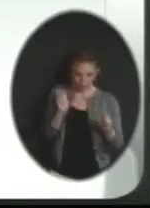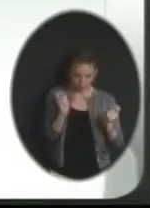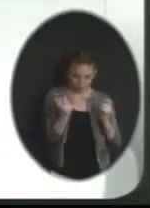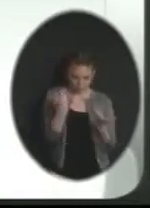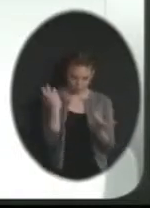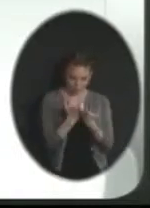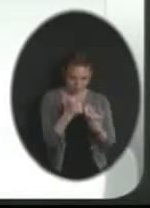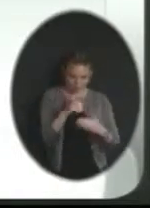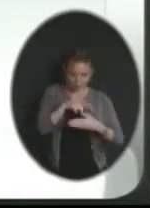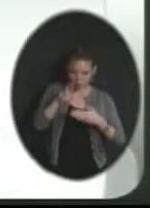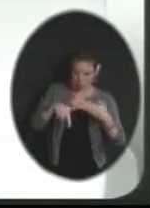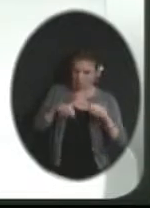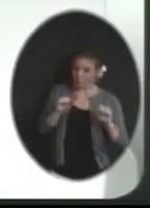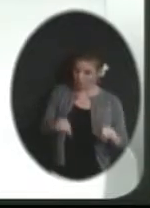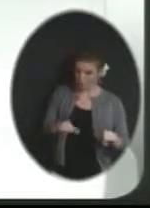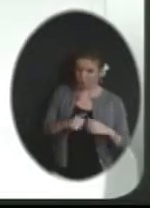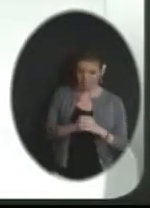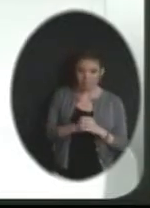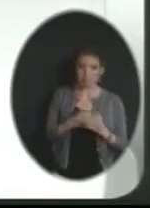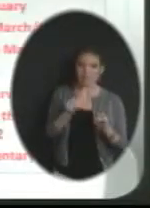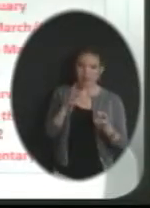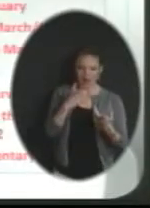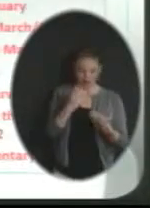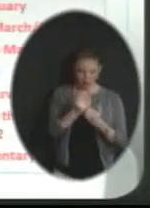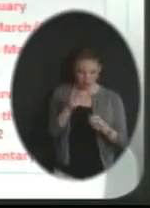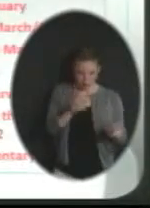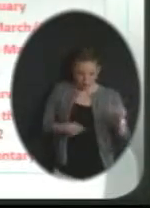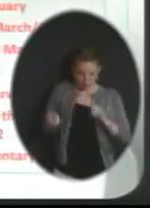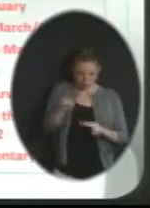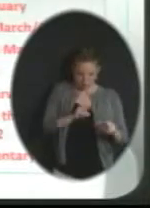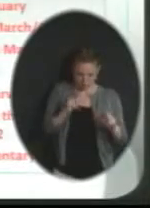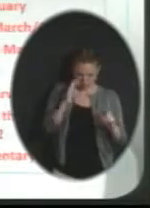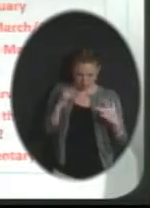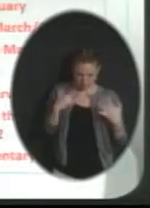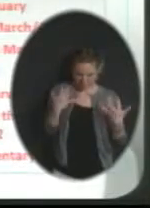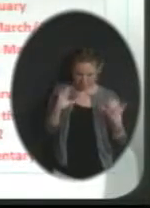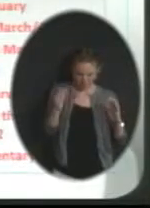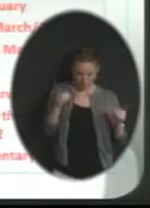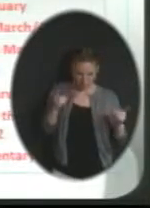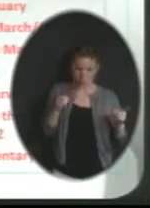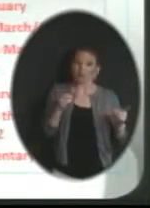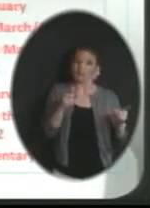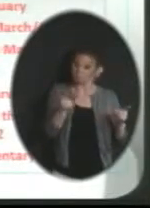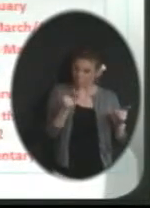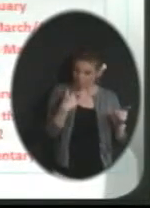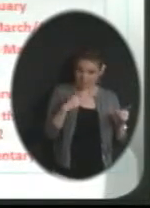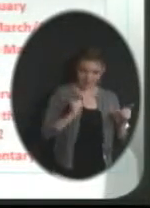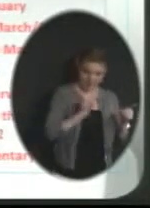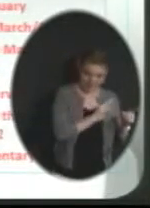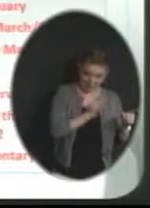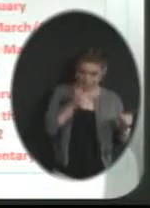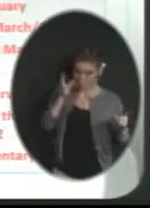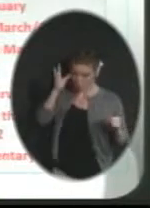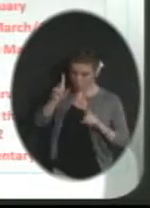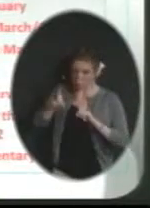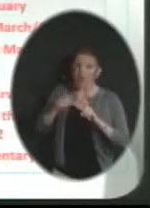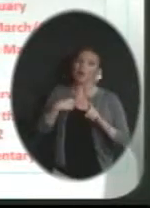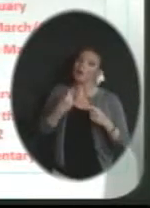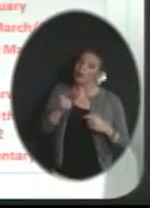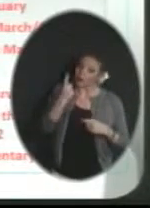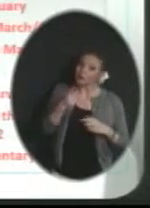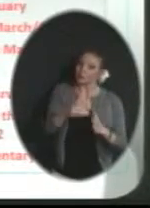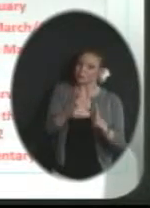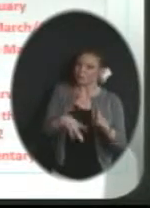results. And it helps us to look at perception. And, again, staff survey, parent survey, but we also do student